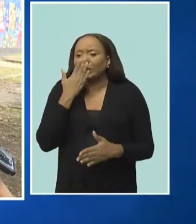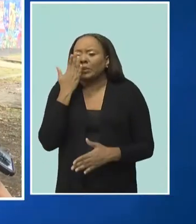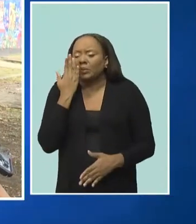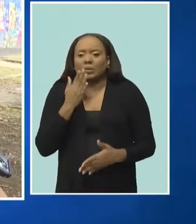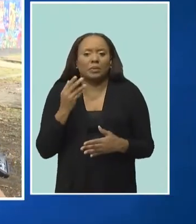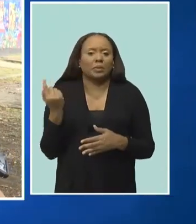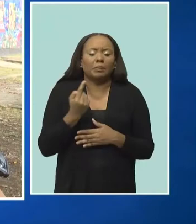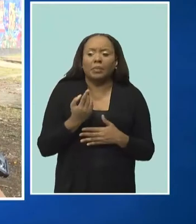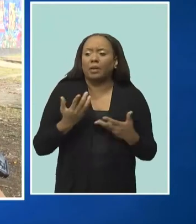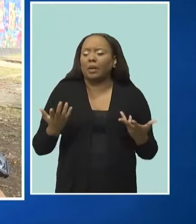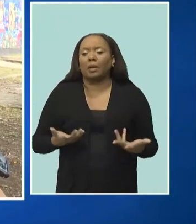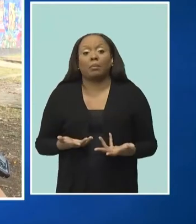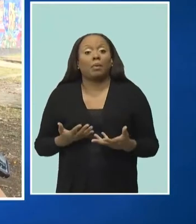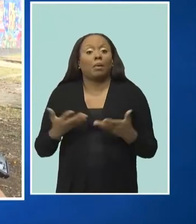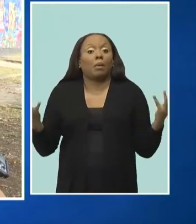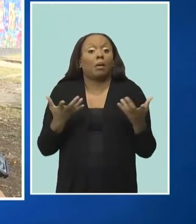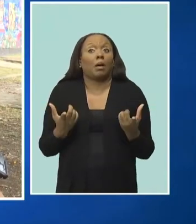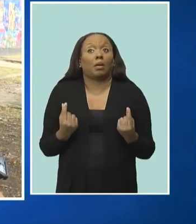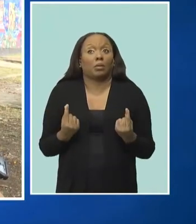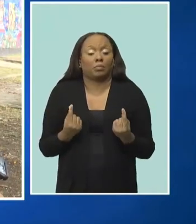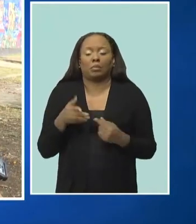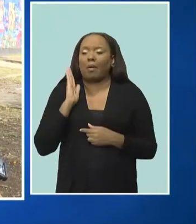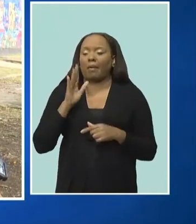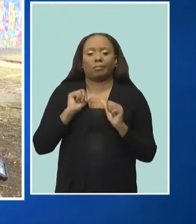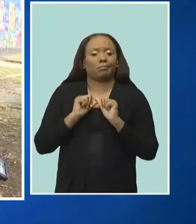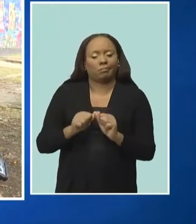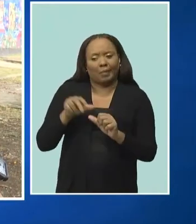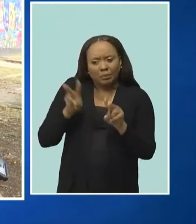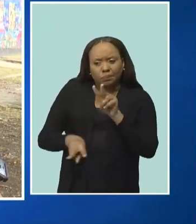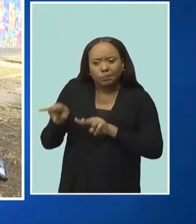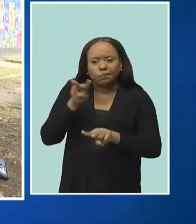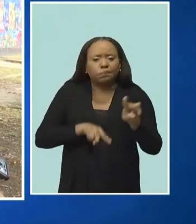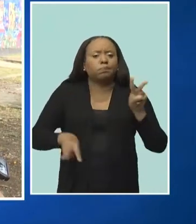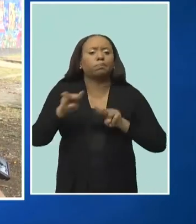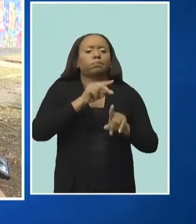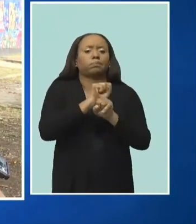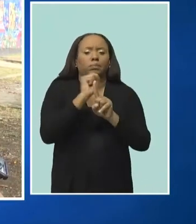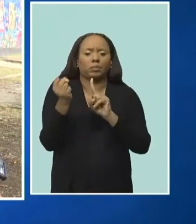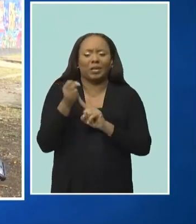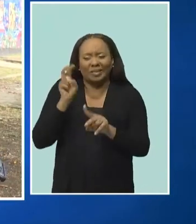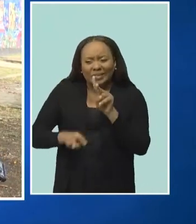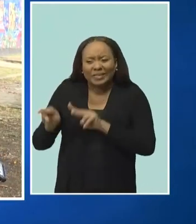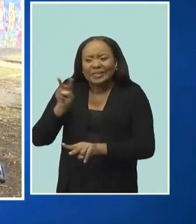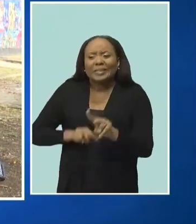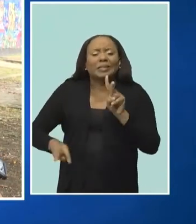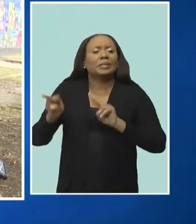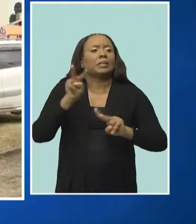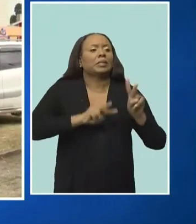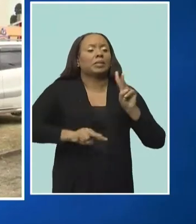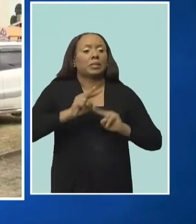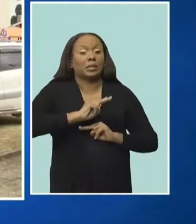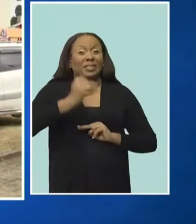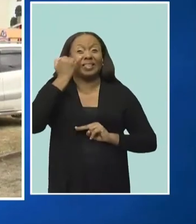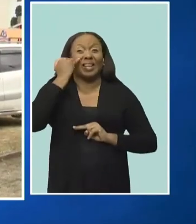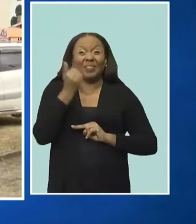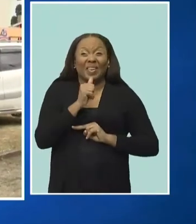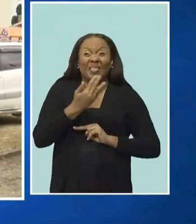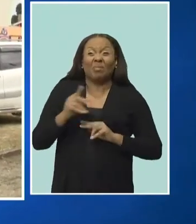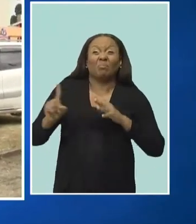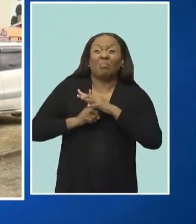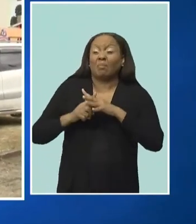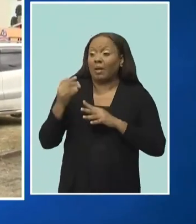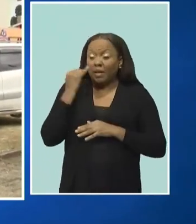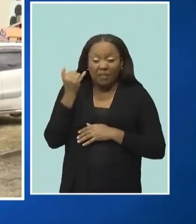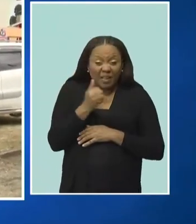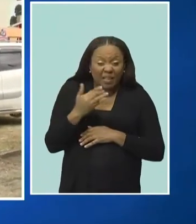we as a ministry will do is that we will continue to monitor the situation, and if there is any incidents